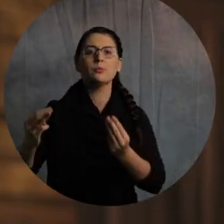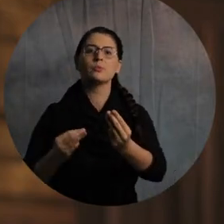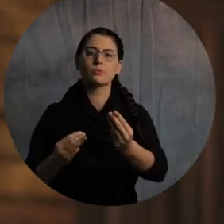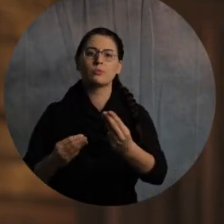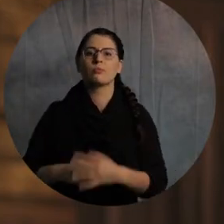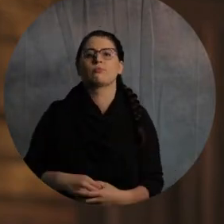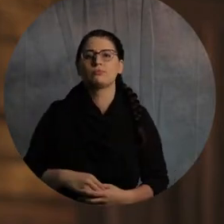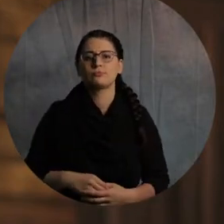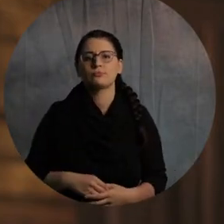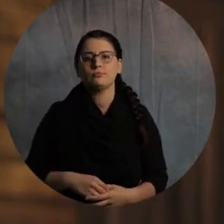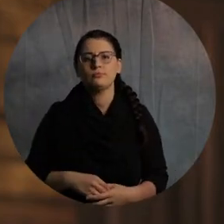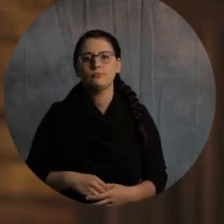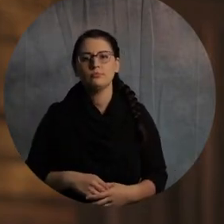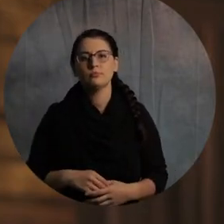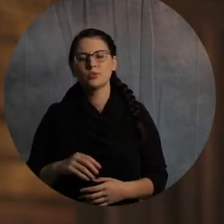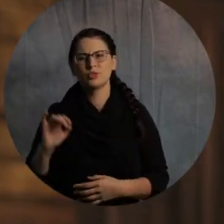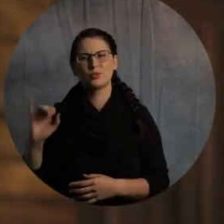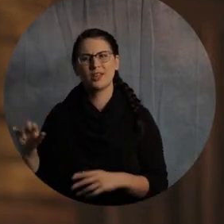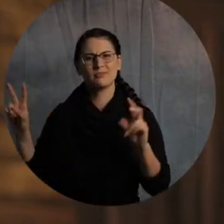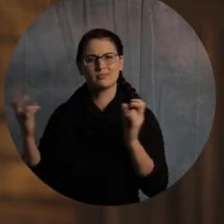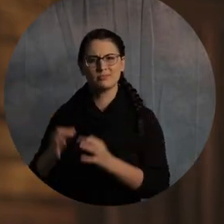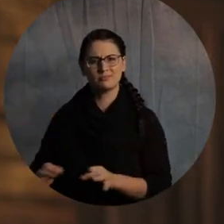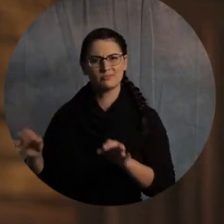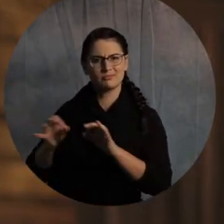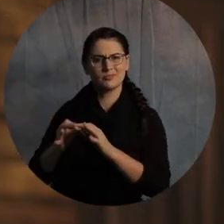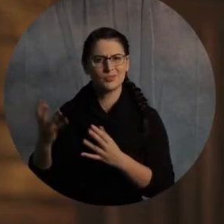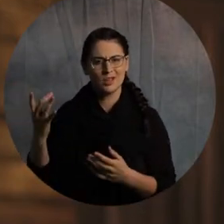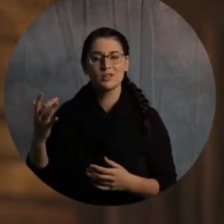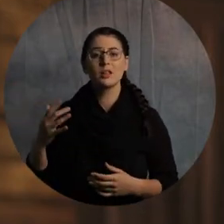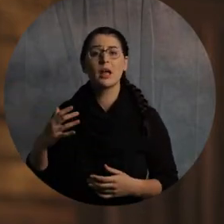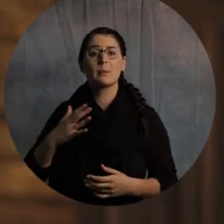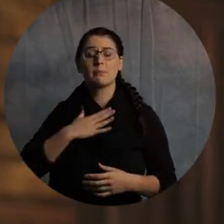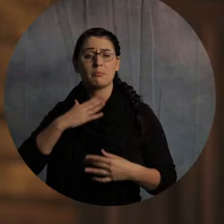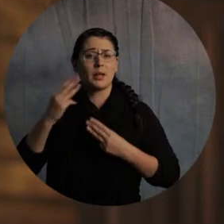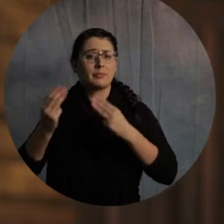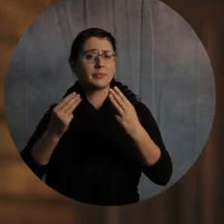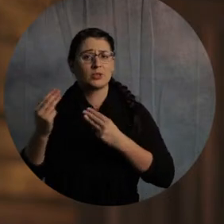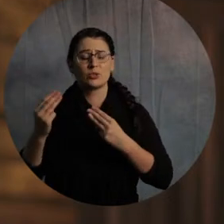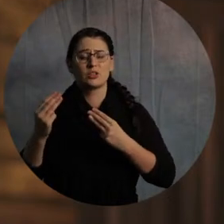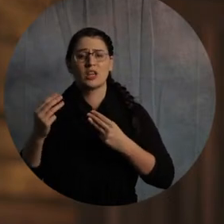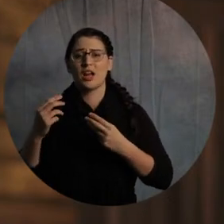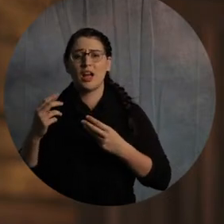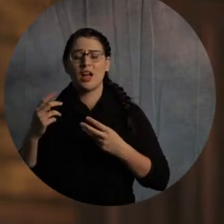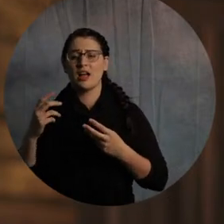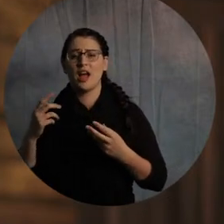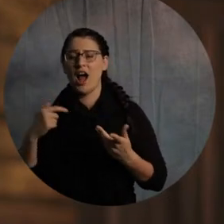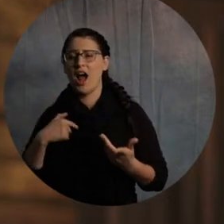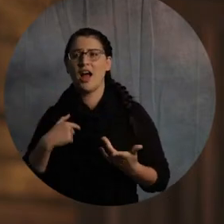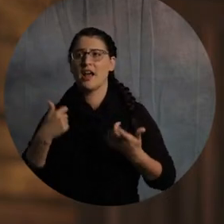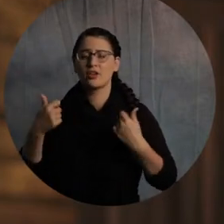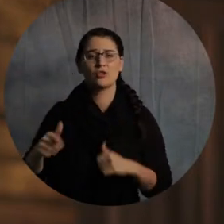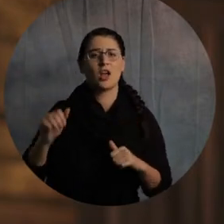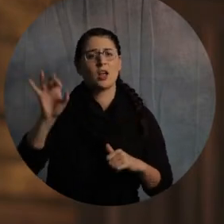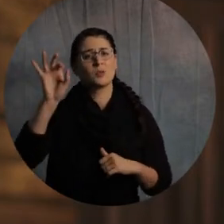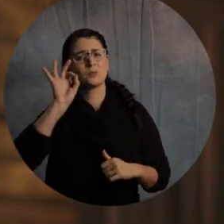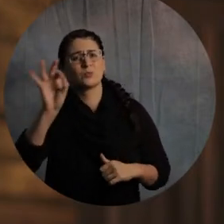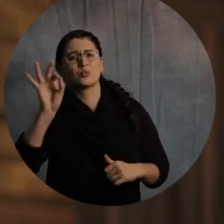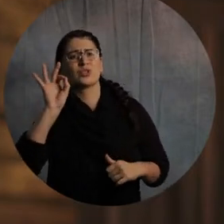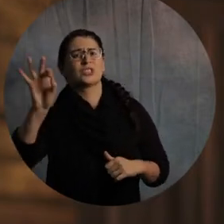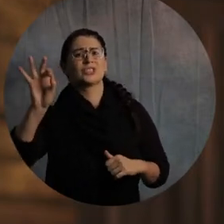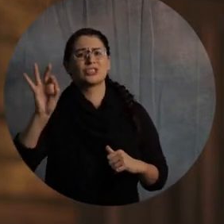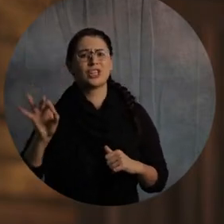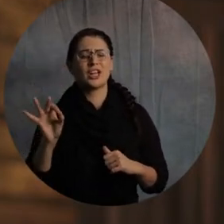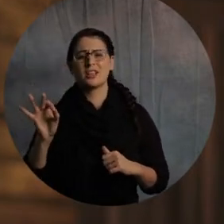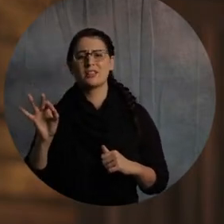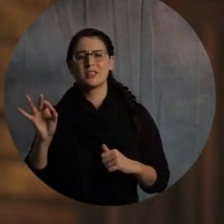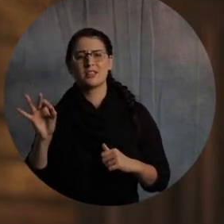So, the reason why that's significant is because I've been guilty in my own ministry. I will preach as if you're